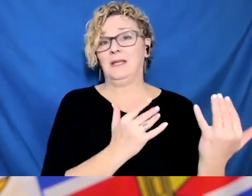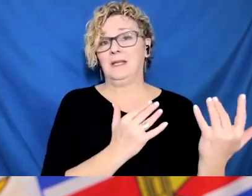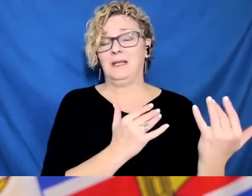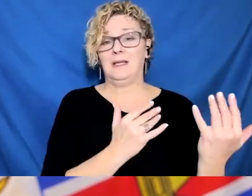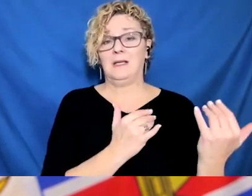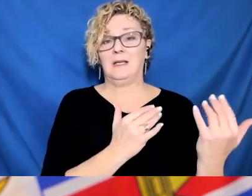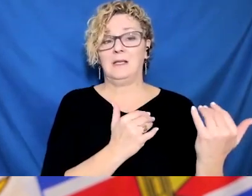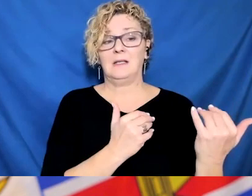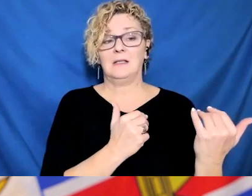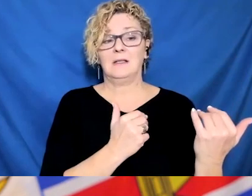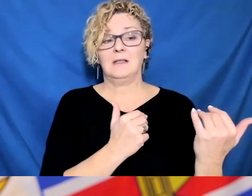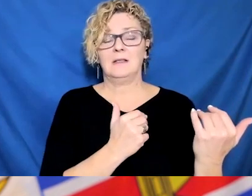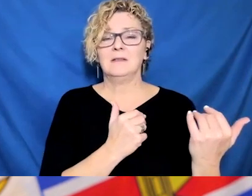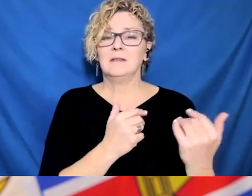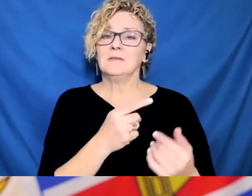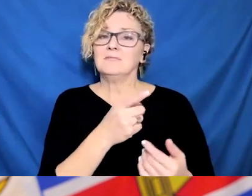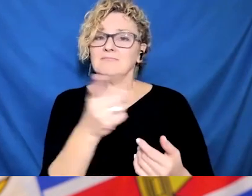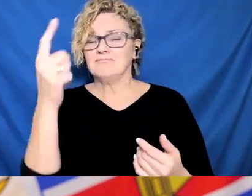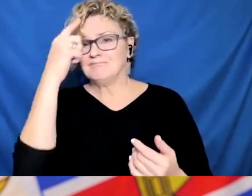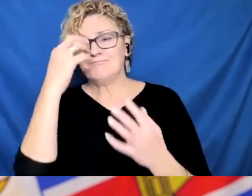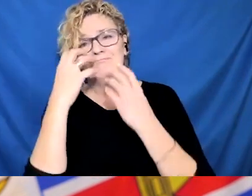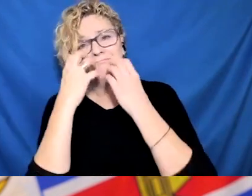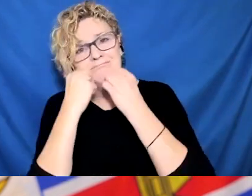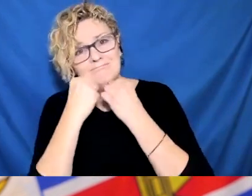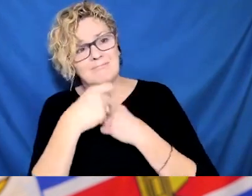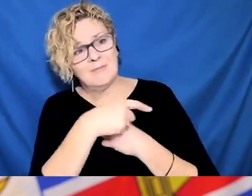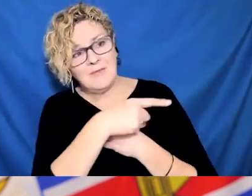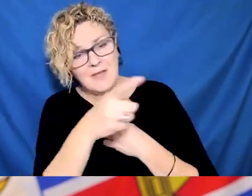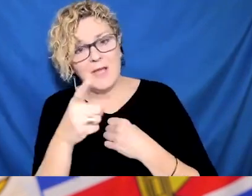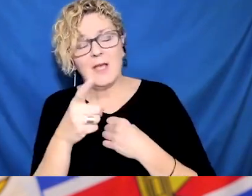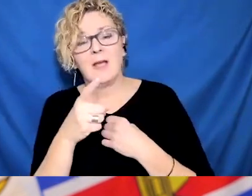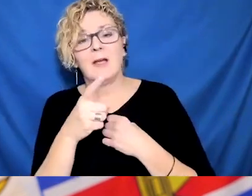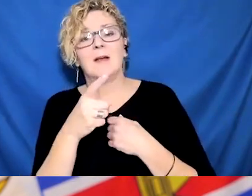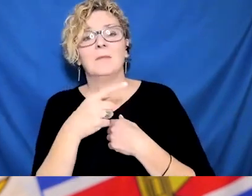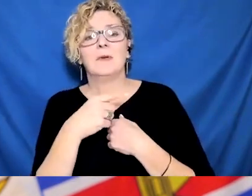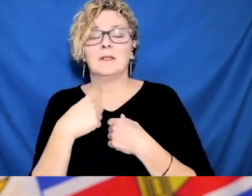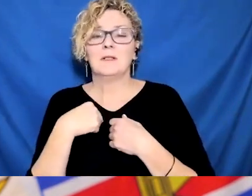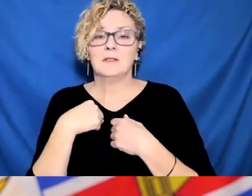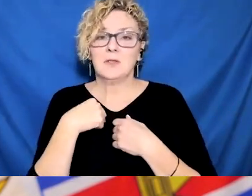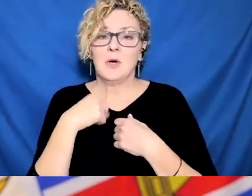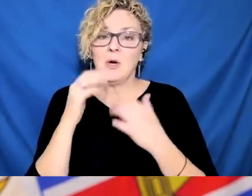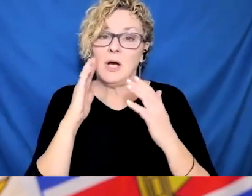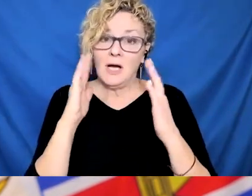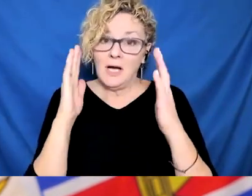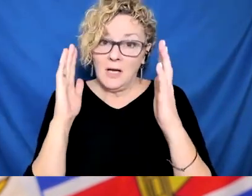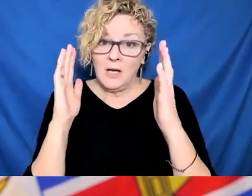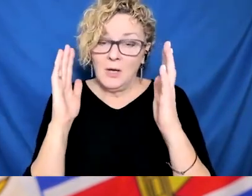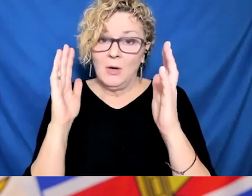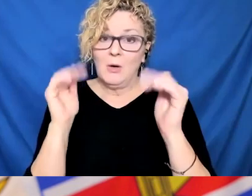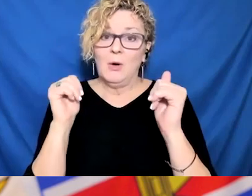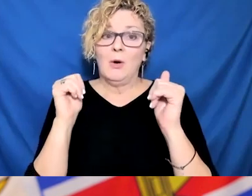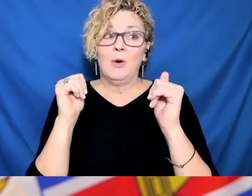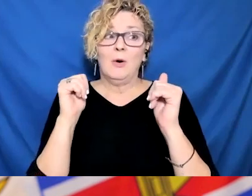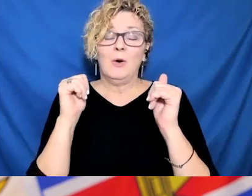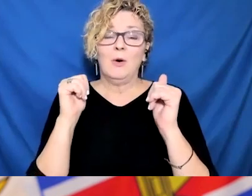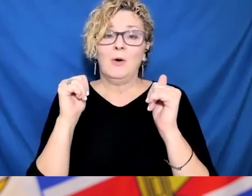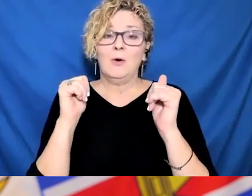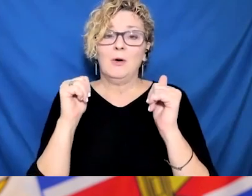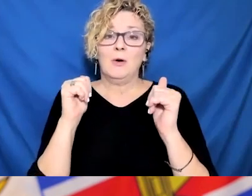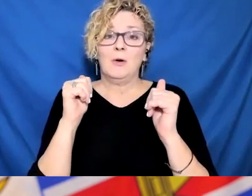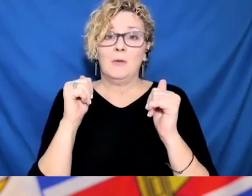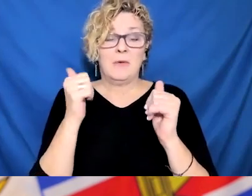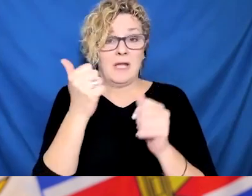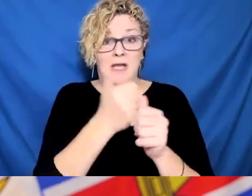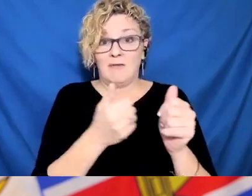In terms of what? Obviously we want to, our goals have not changed. Our goals are to reduce